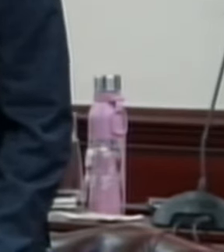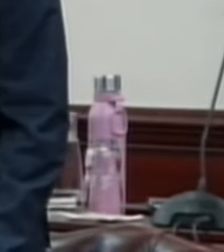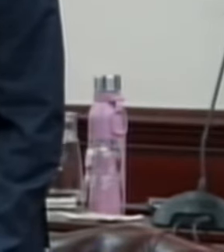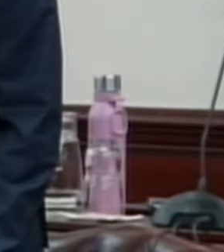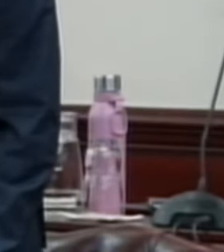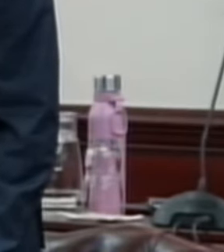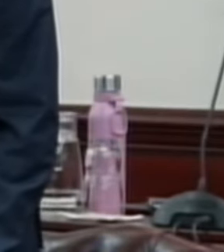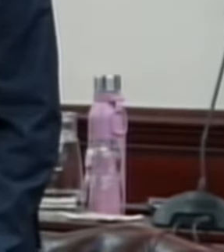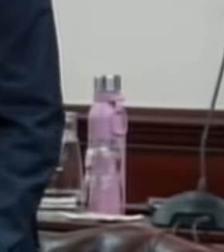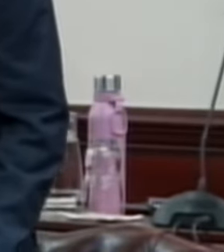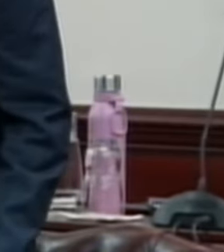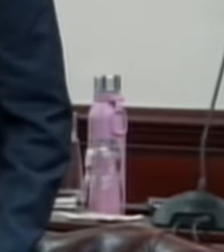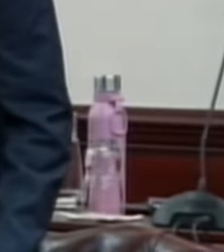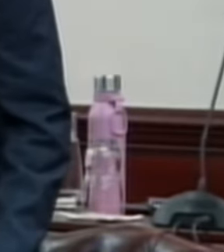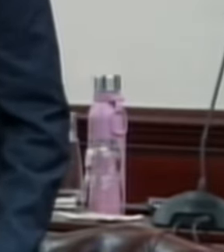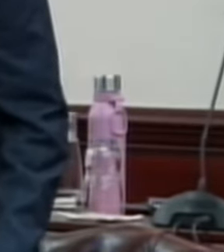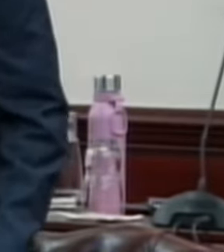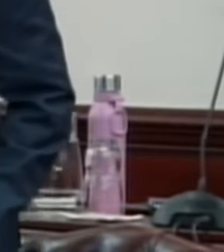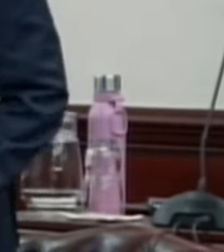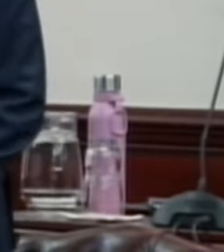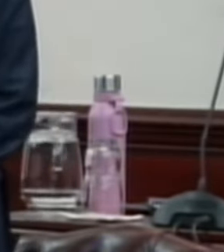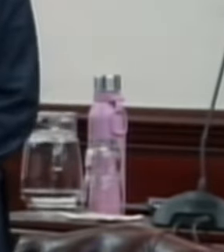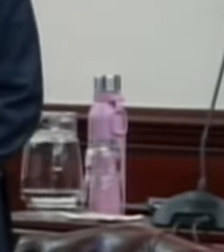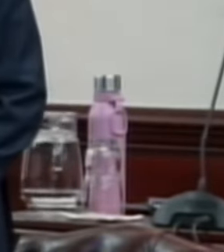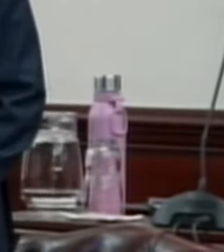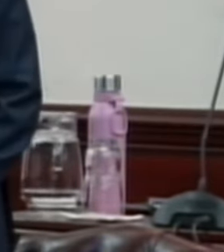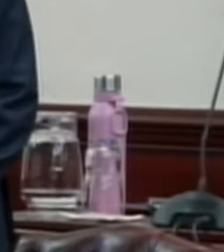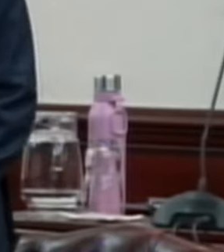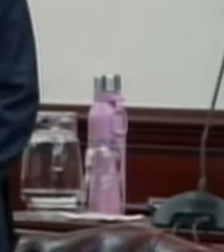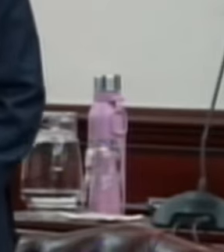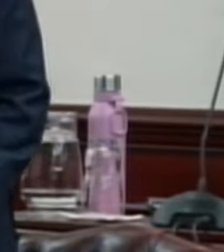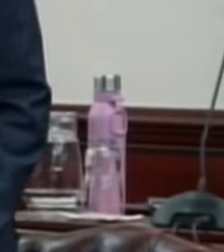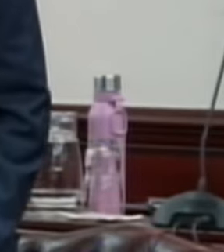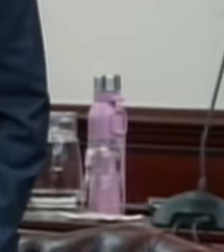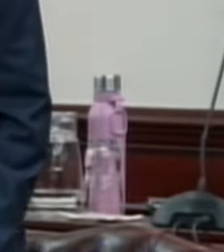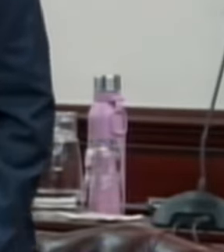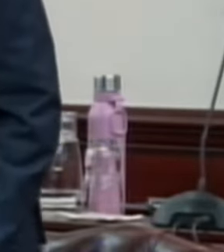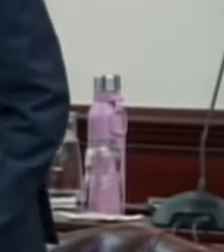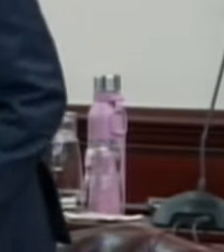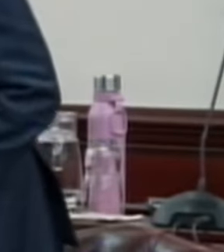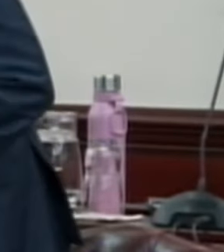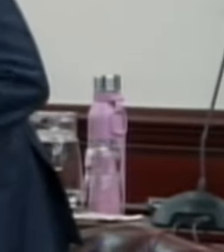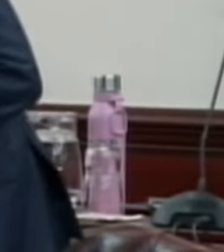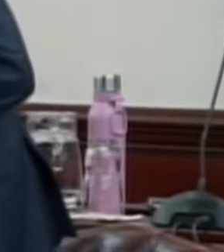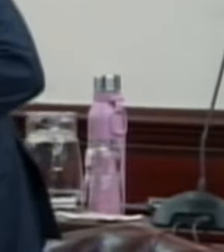removed from the other paper under public business.